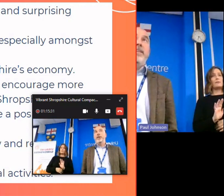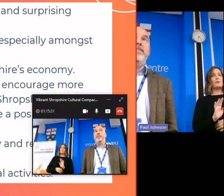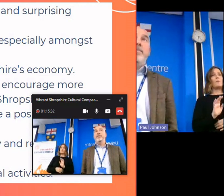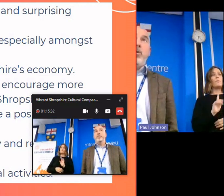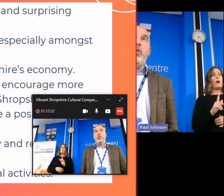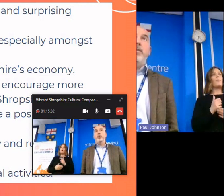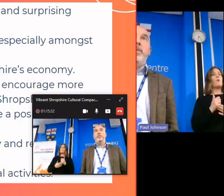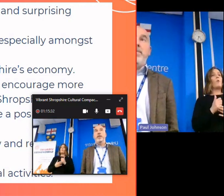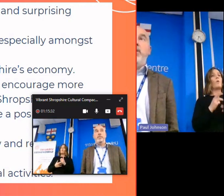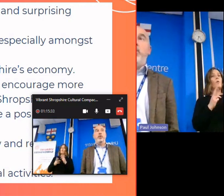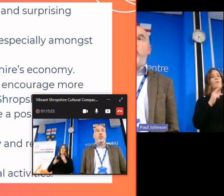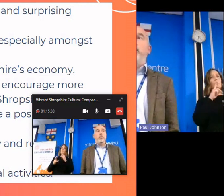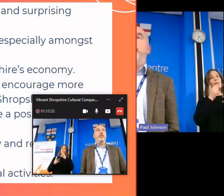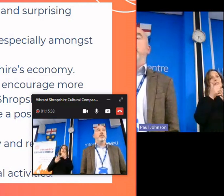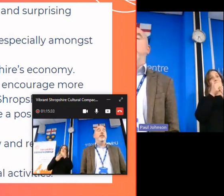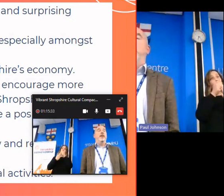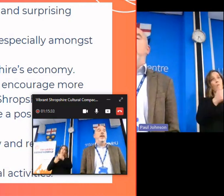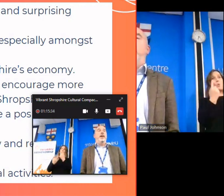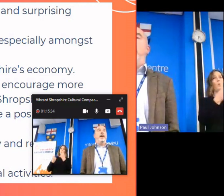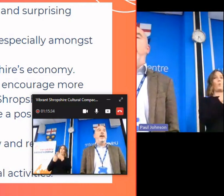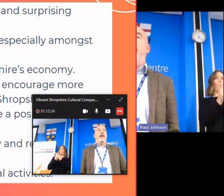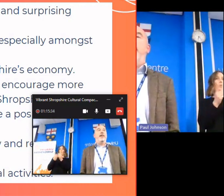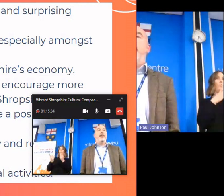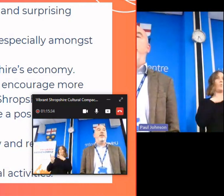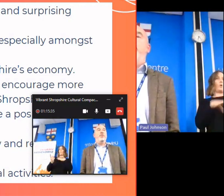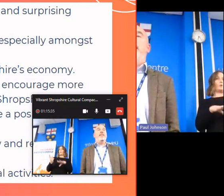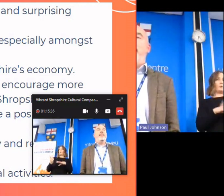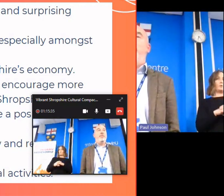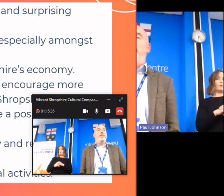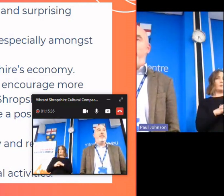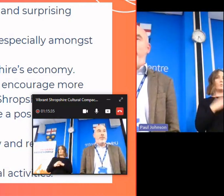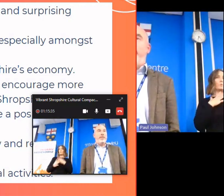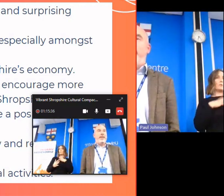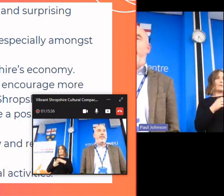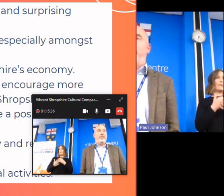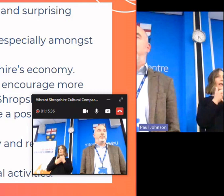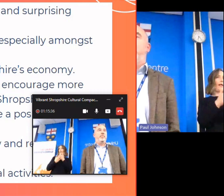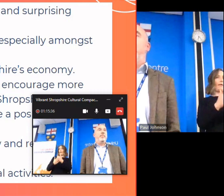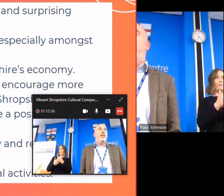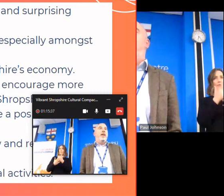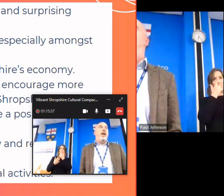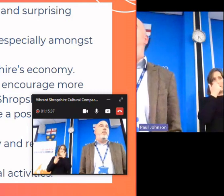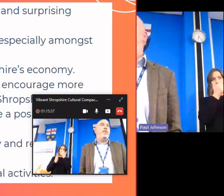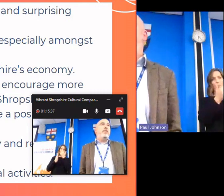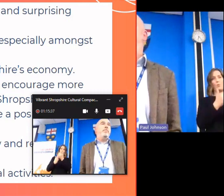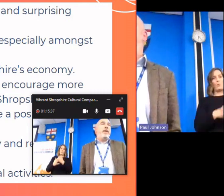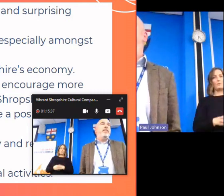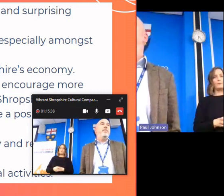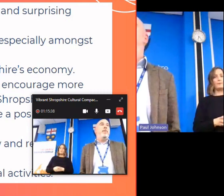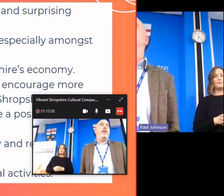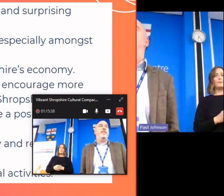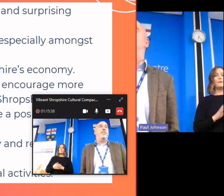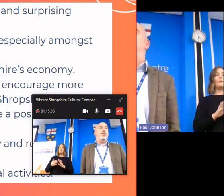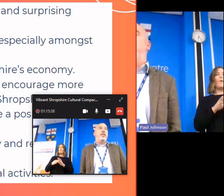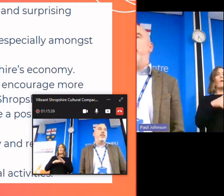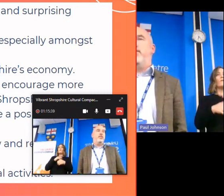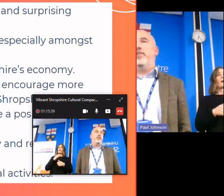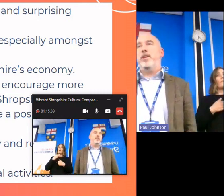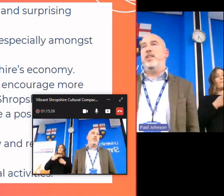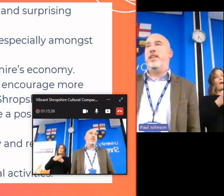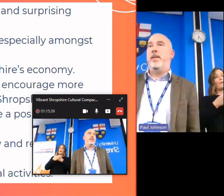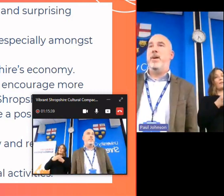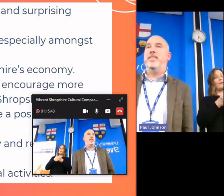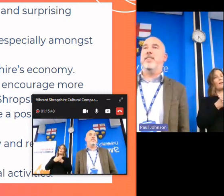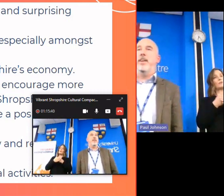that we can support people who want uh who need help in doing that help overcome barriers to participation